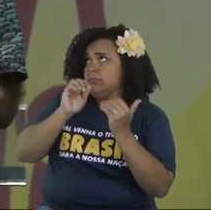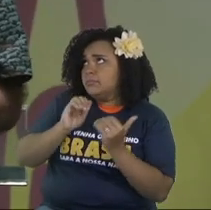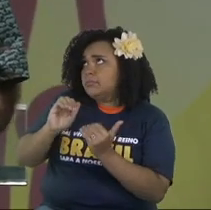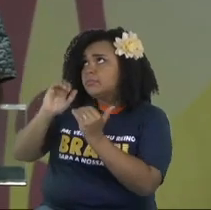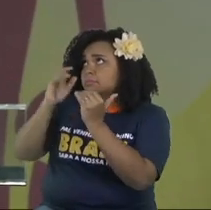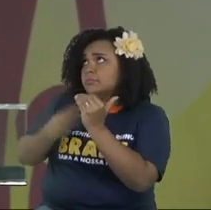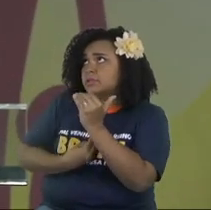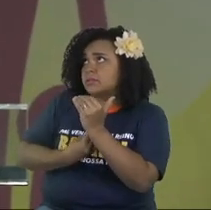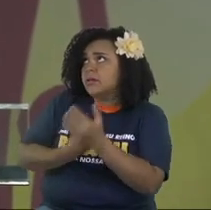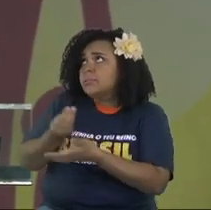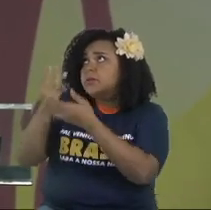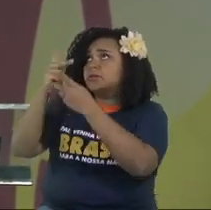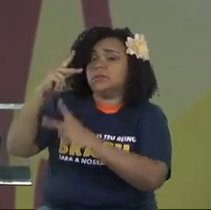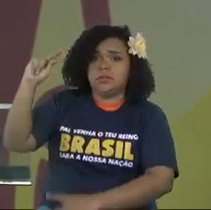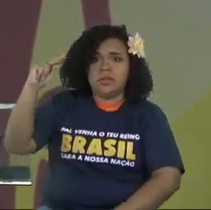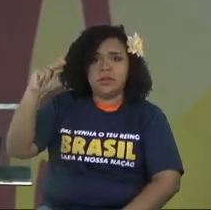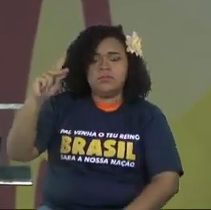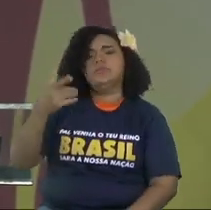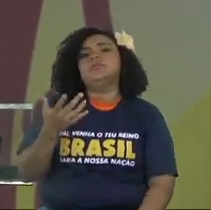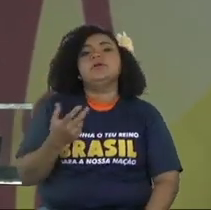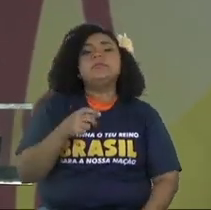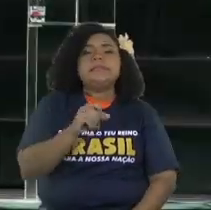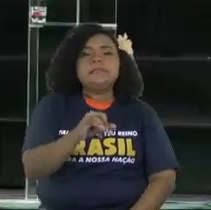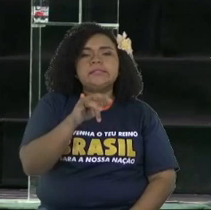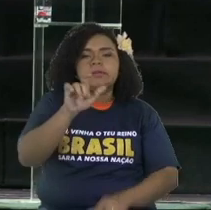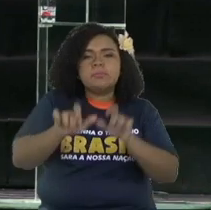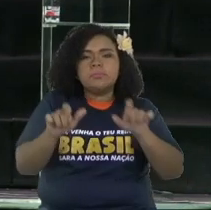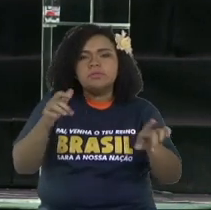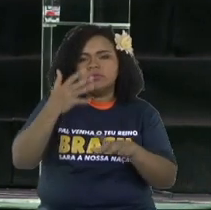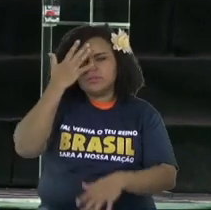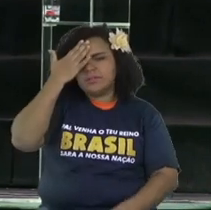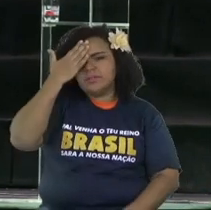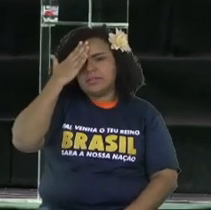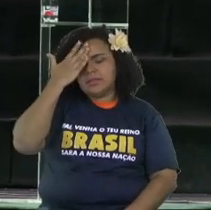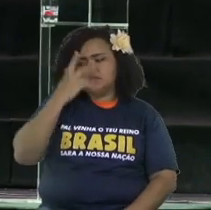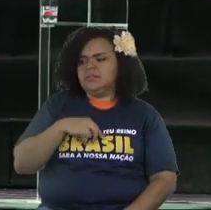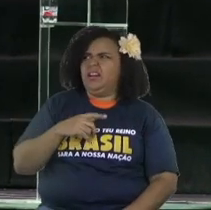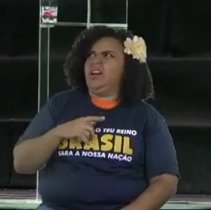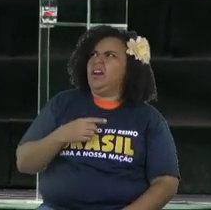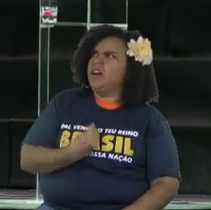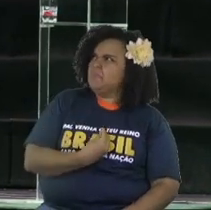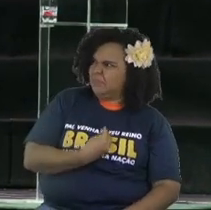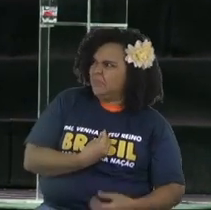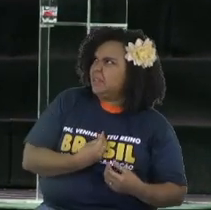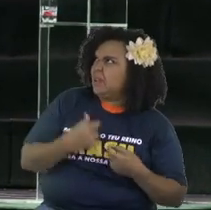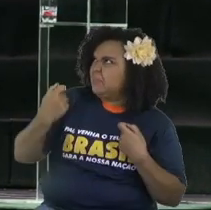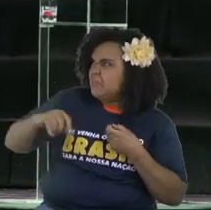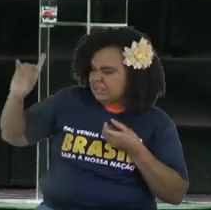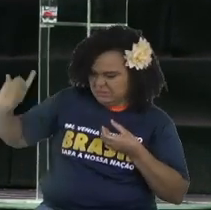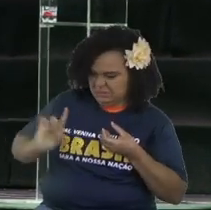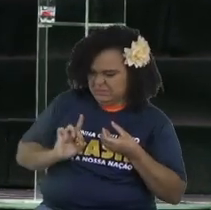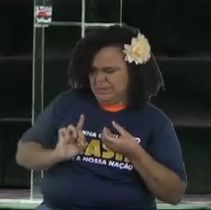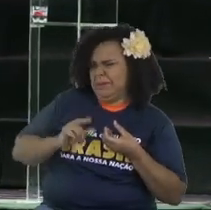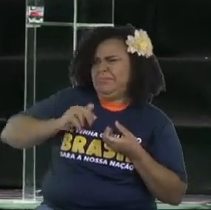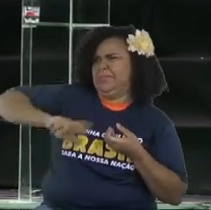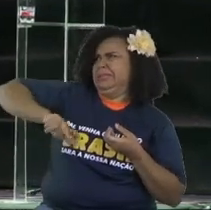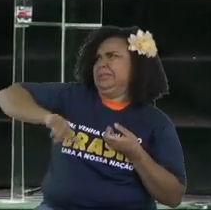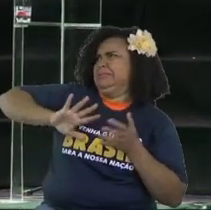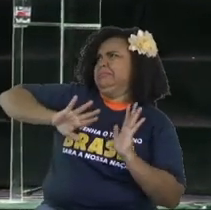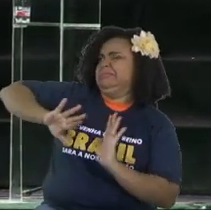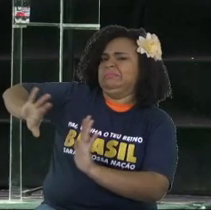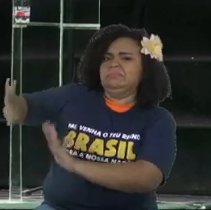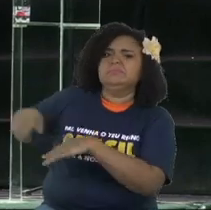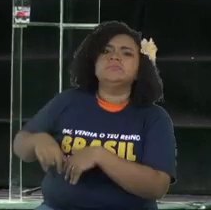While the person doesn't understand his need for salvation, while he doesn't understand that he's